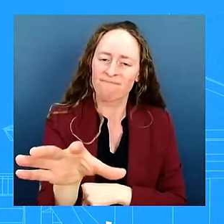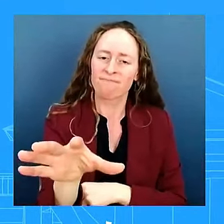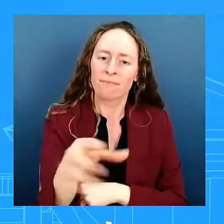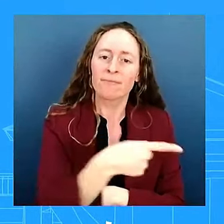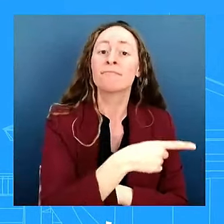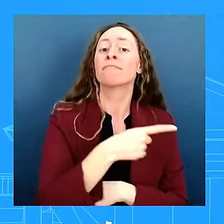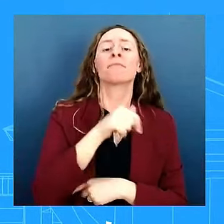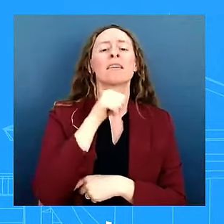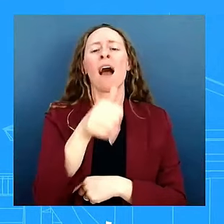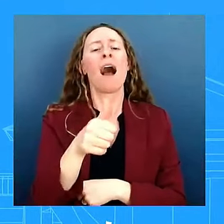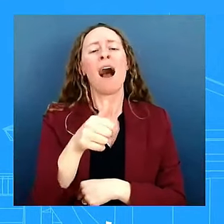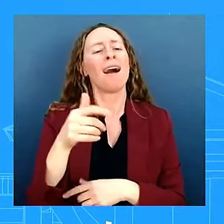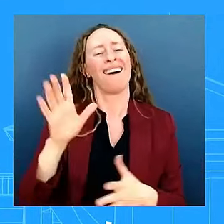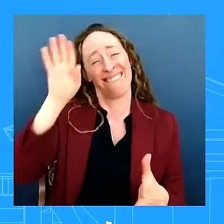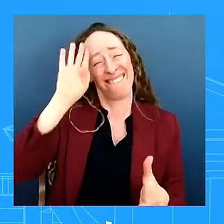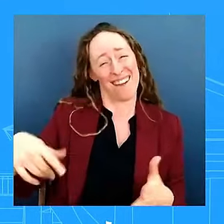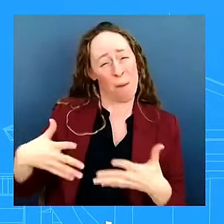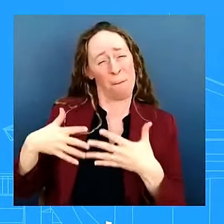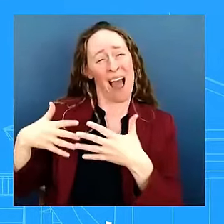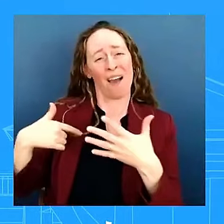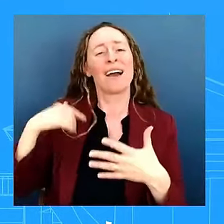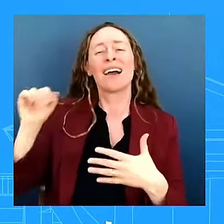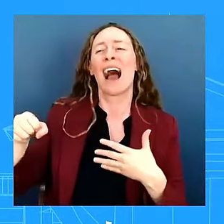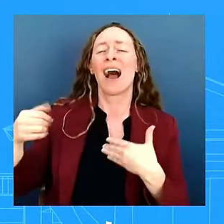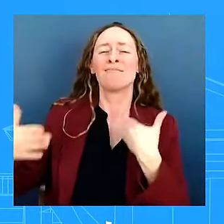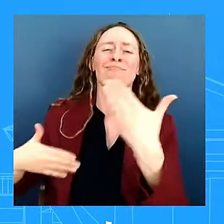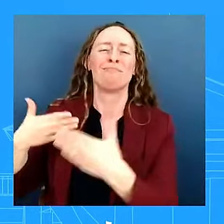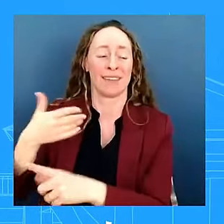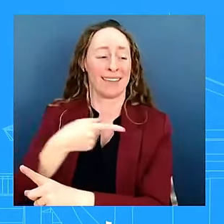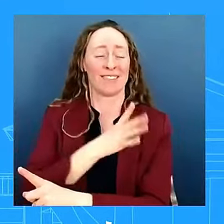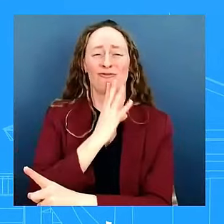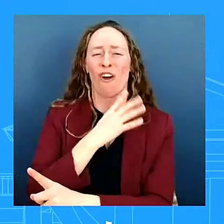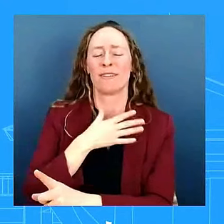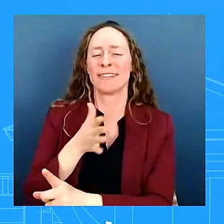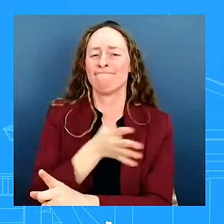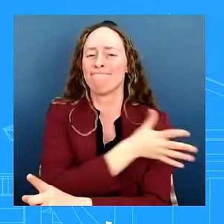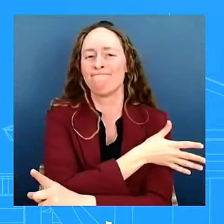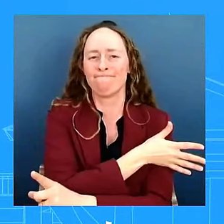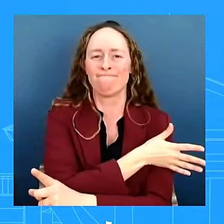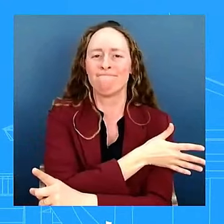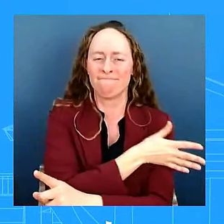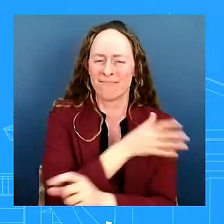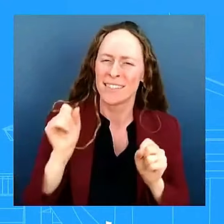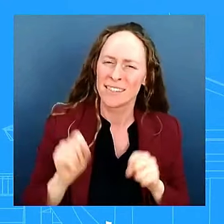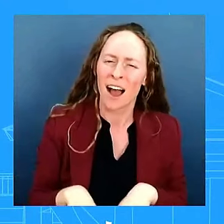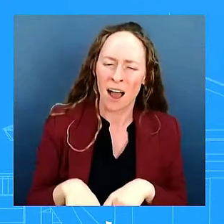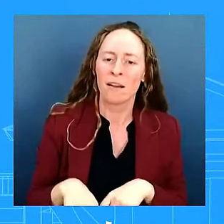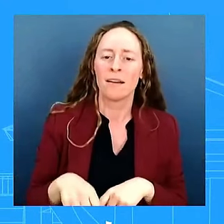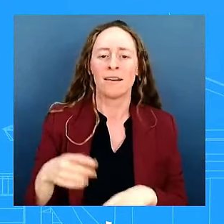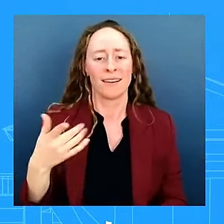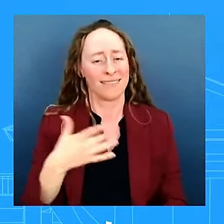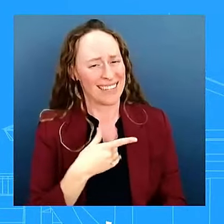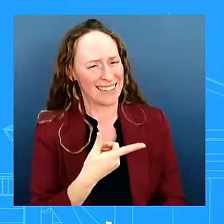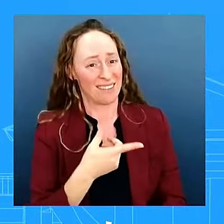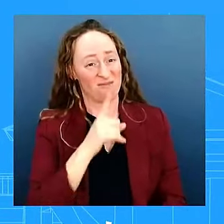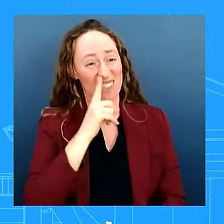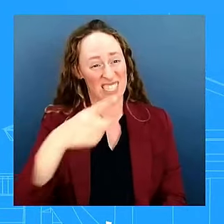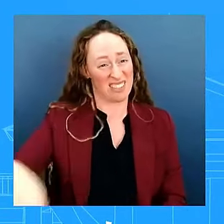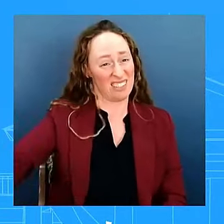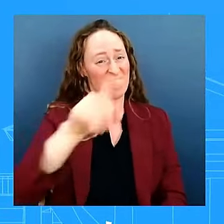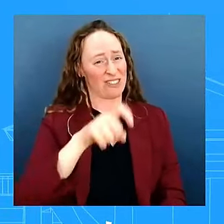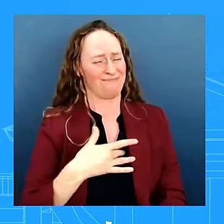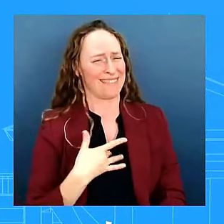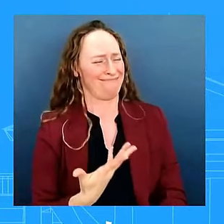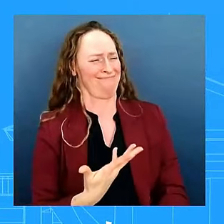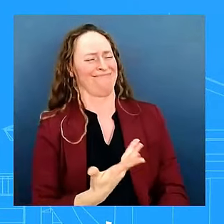undignified and an insult to all of us as americans not just one community but to all of us as americans and